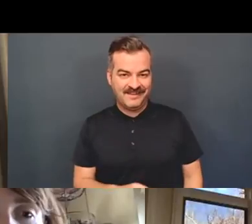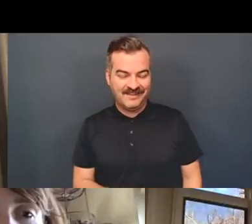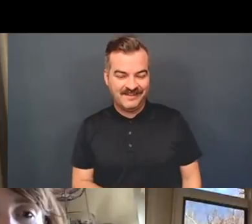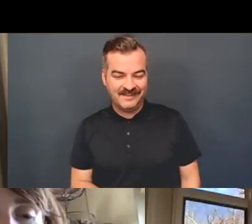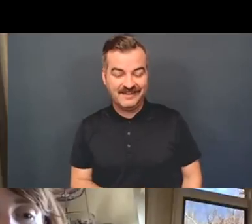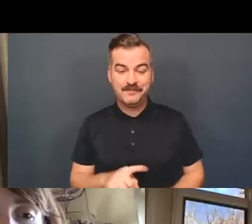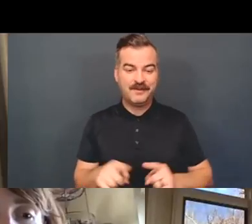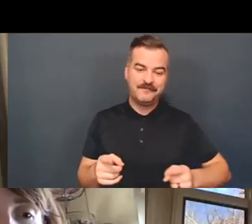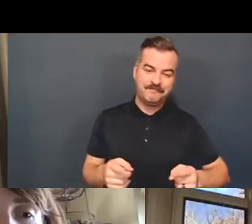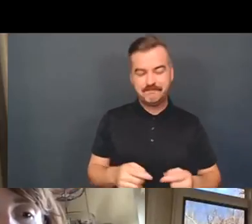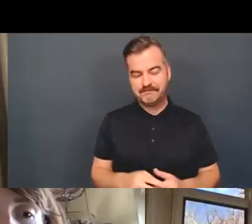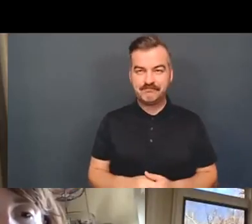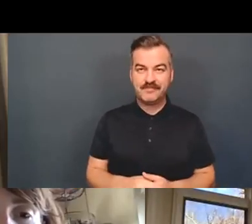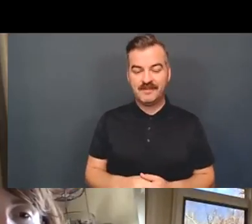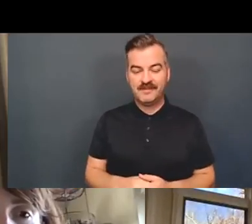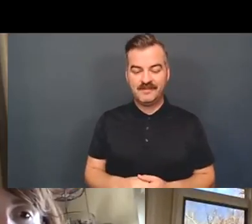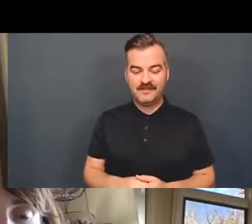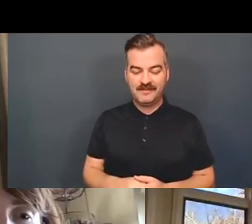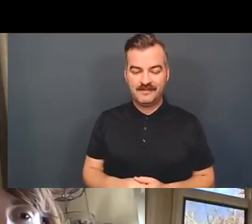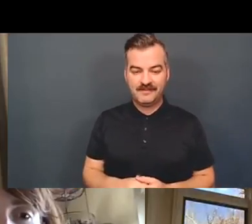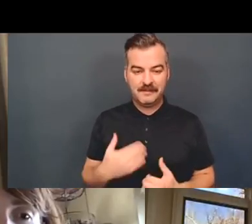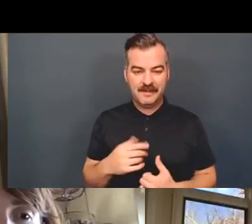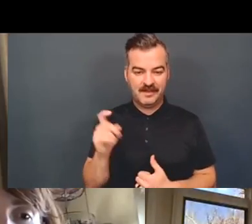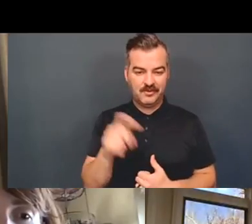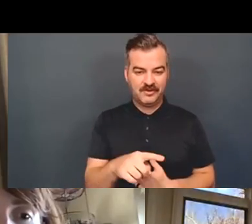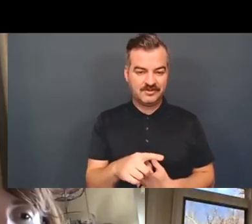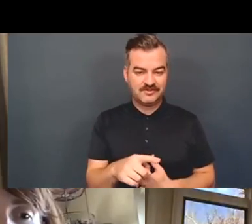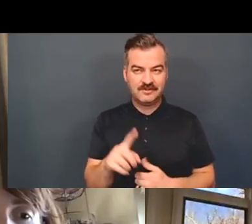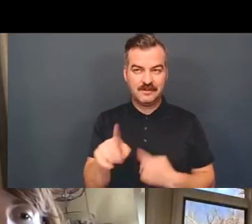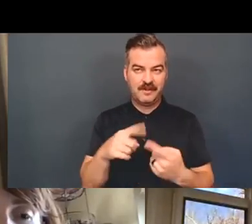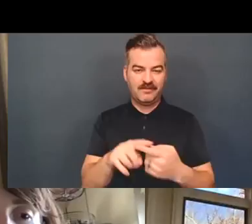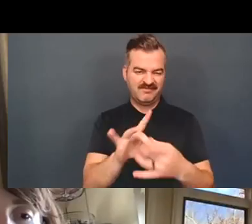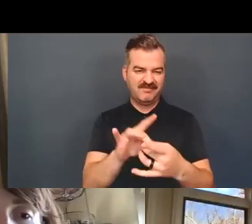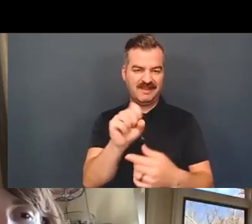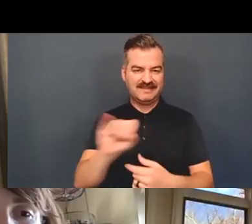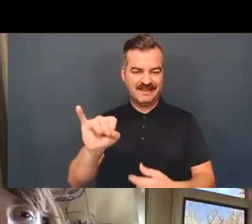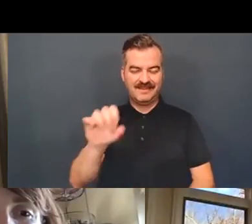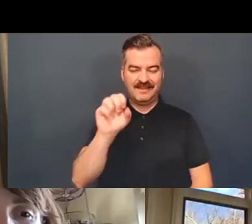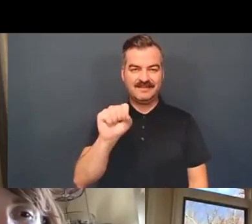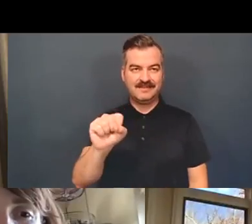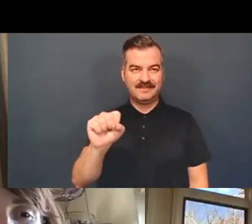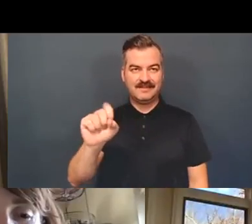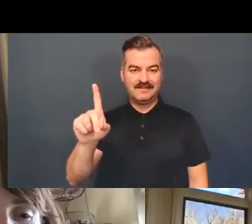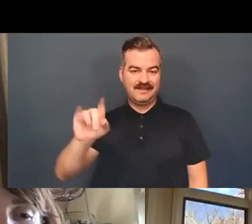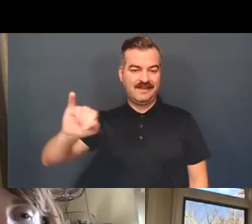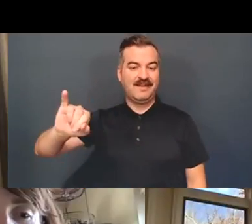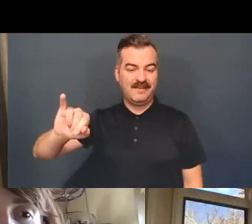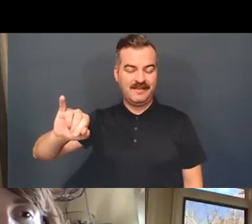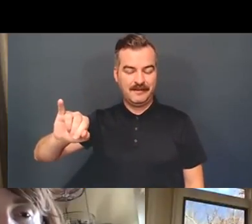this is the question of SSI and SSID are really